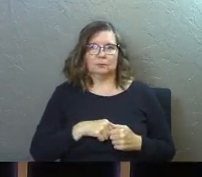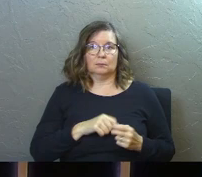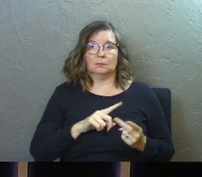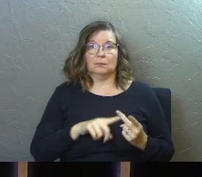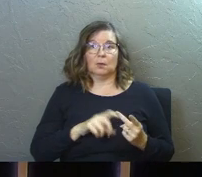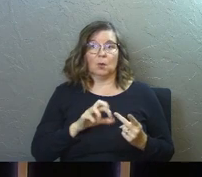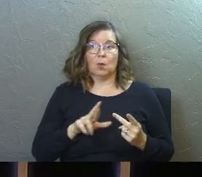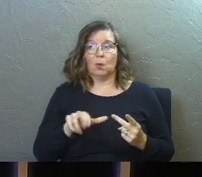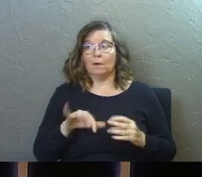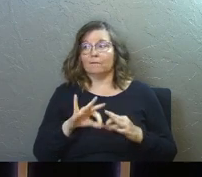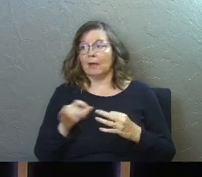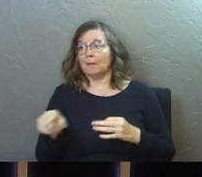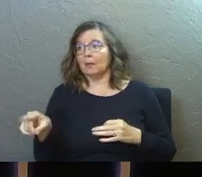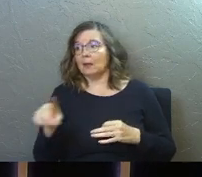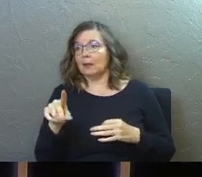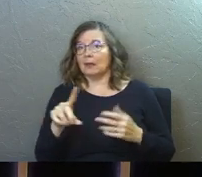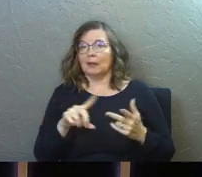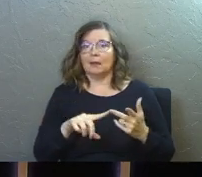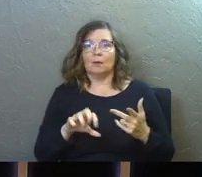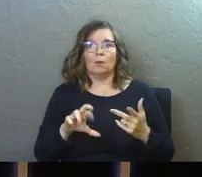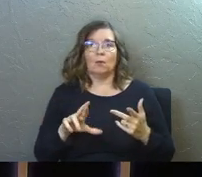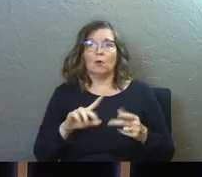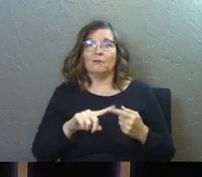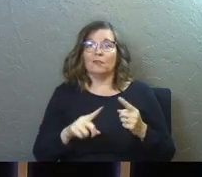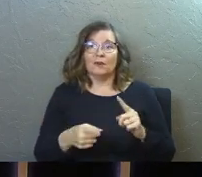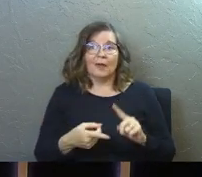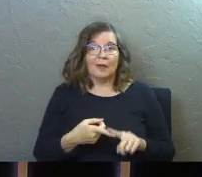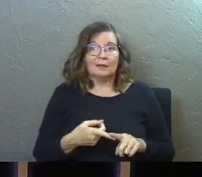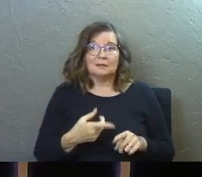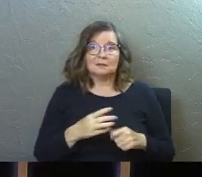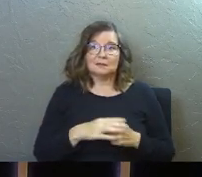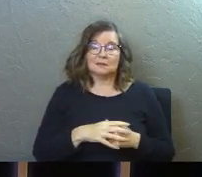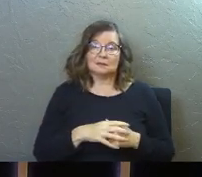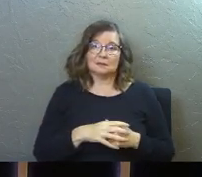Or extended family or friends?